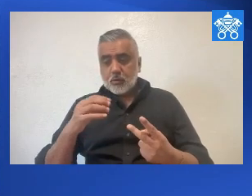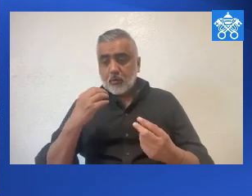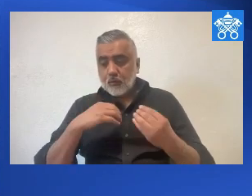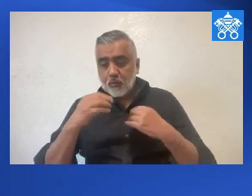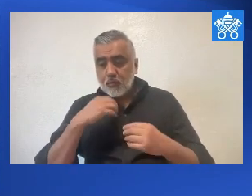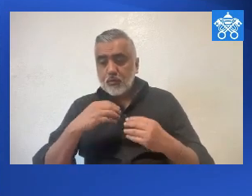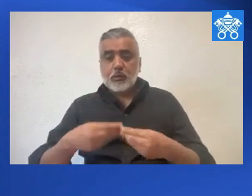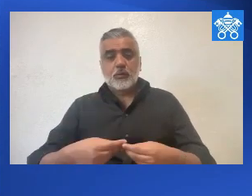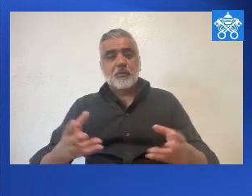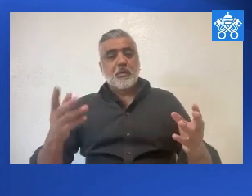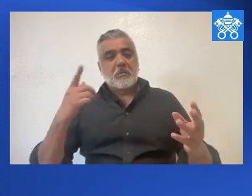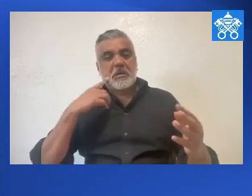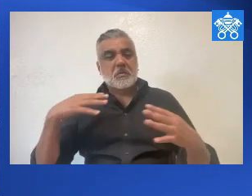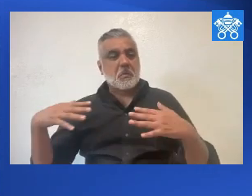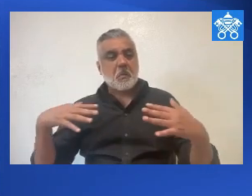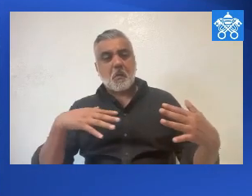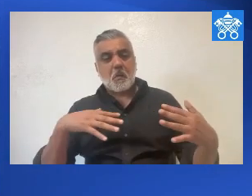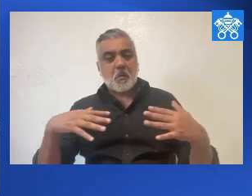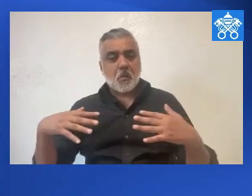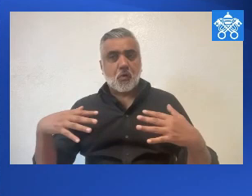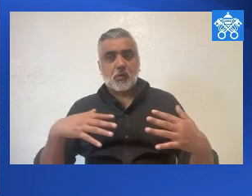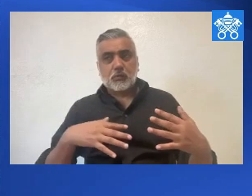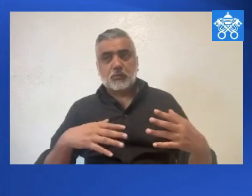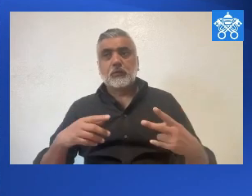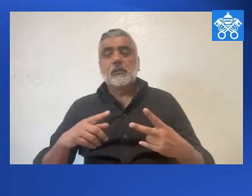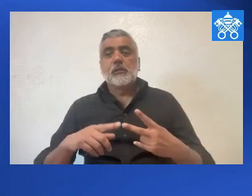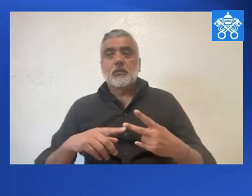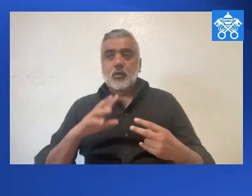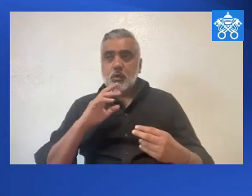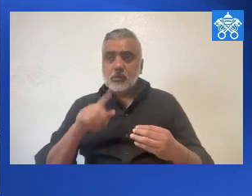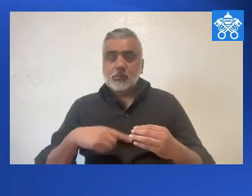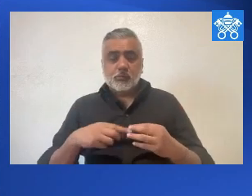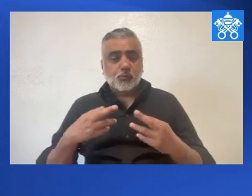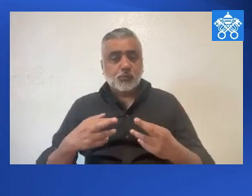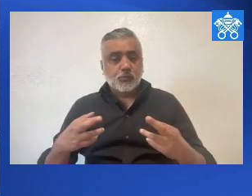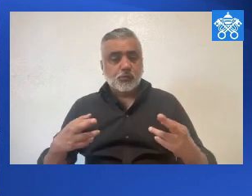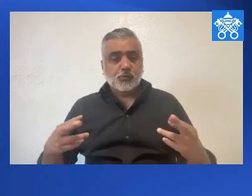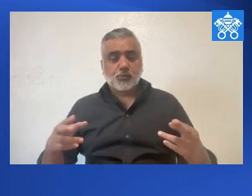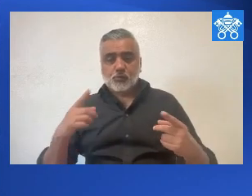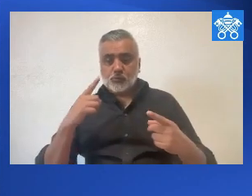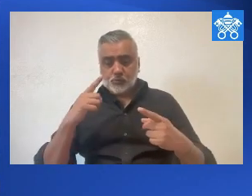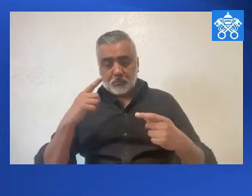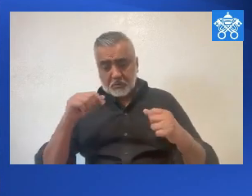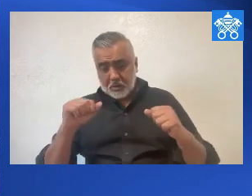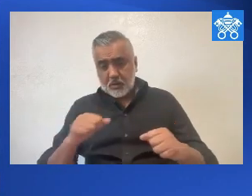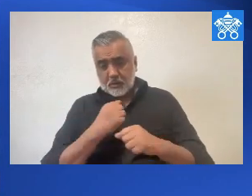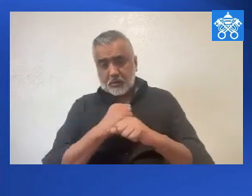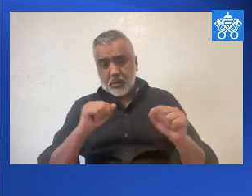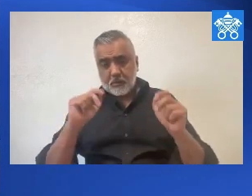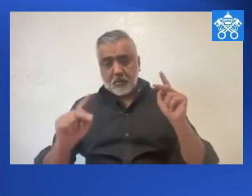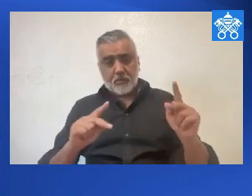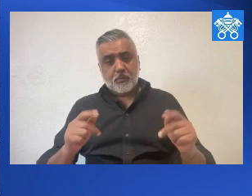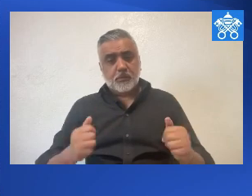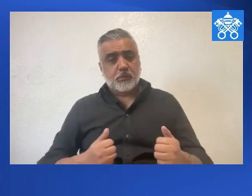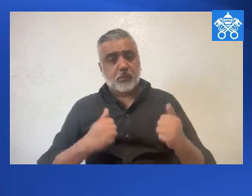problems with food distribution due to wars in the world that detract resources from saving